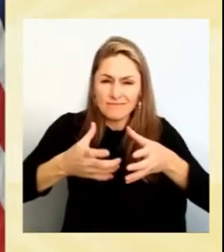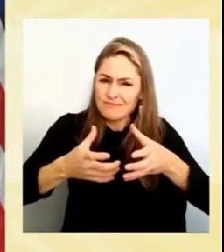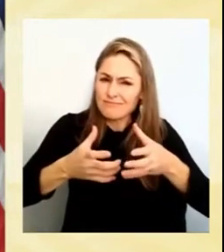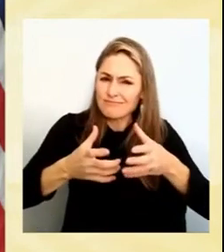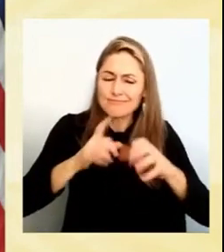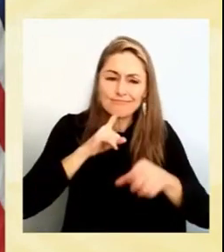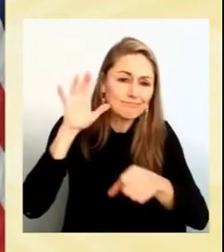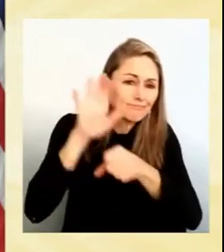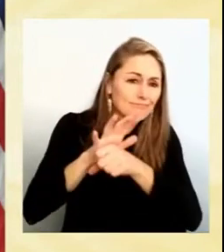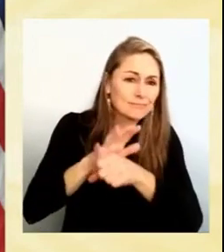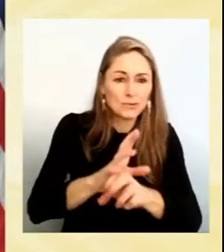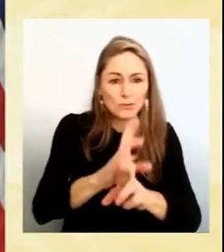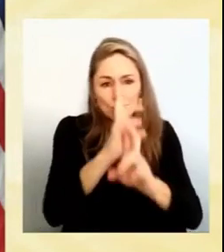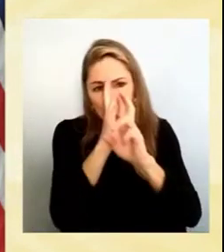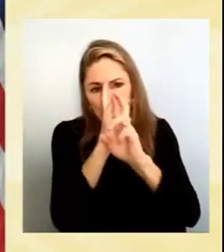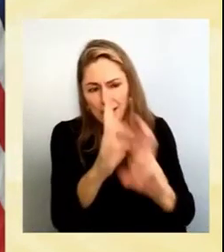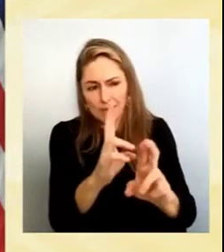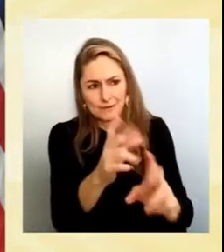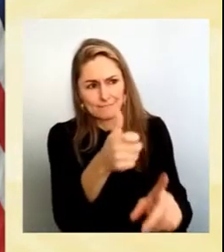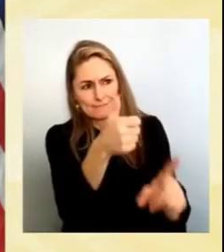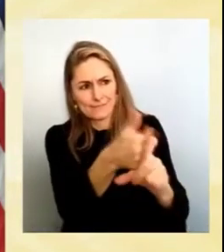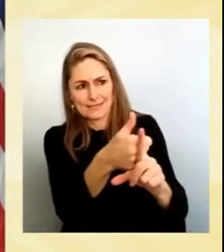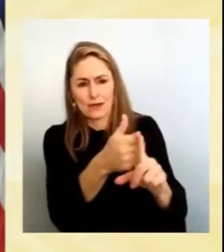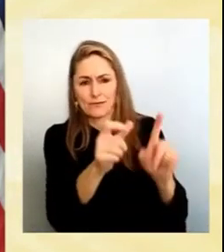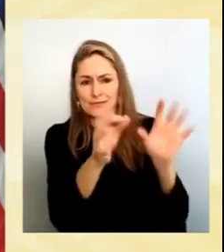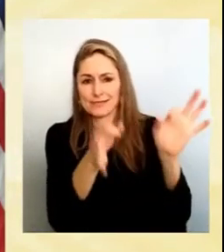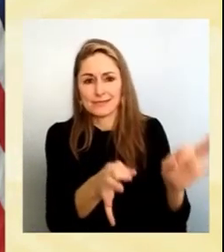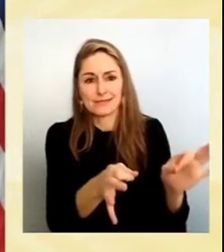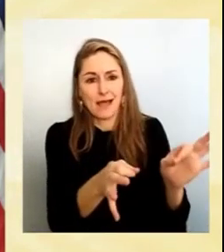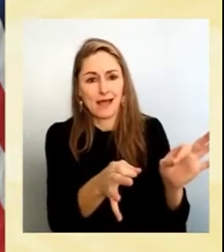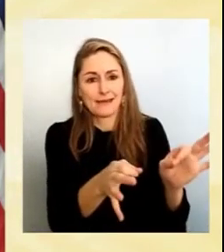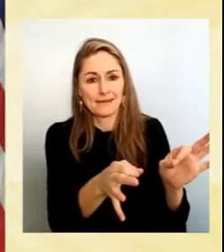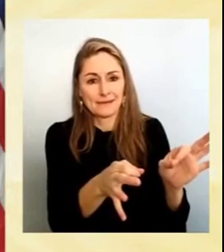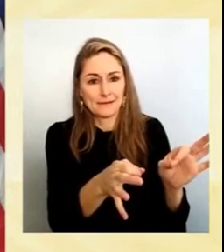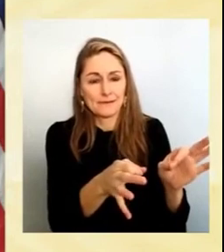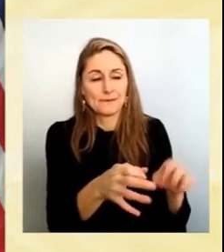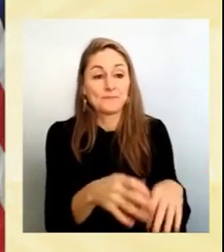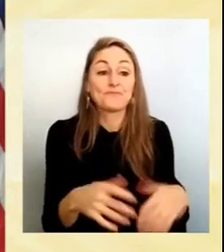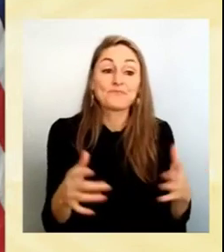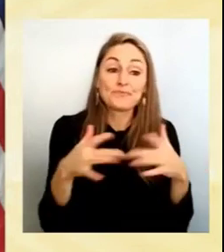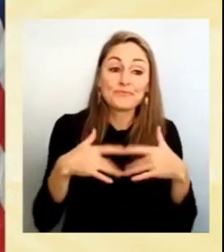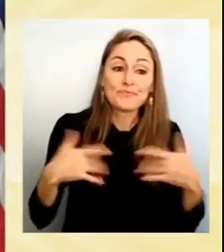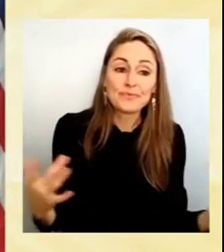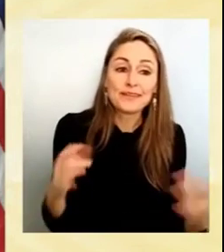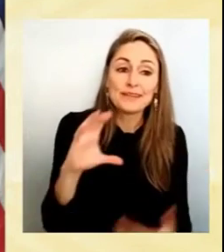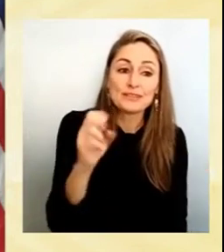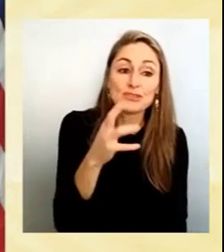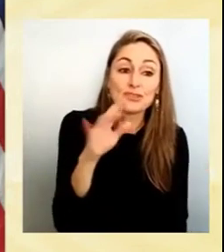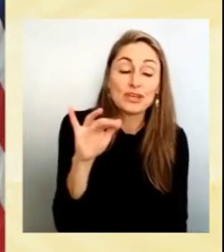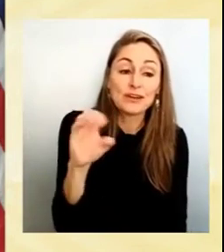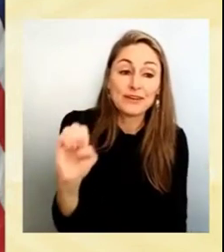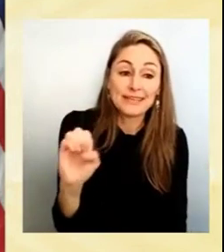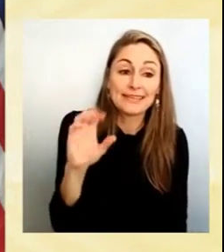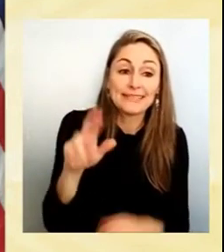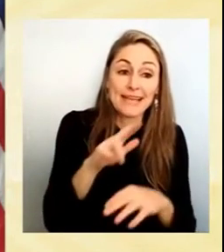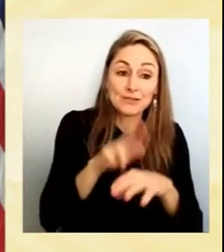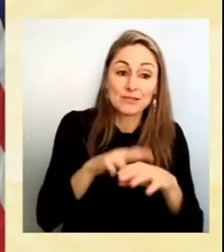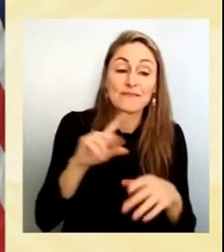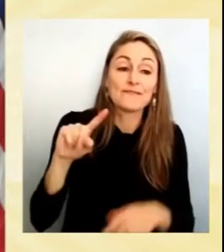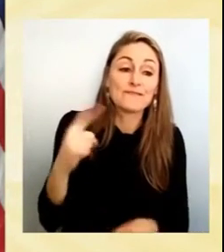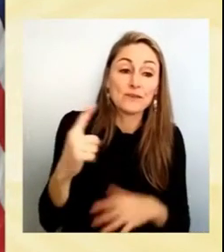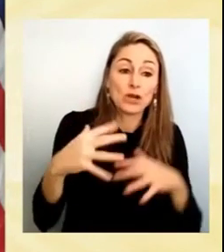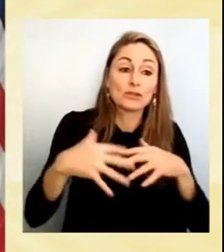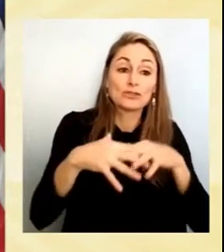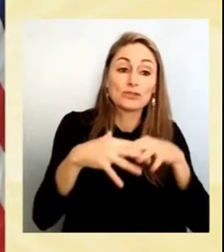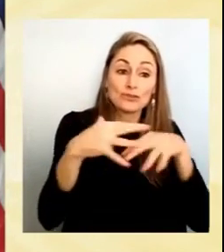tribal self-governance. As was mentioned, we were delighted to see the Cherokee Nation become the first tribe in history to sign a tribal